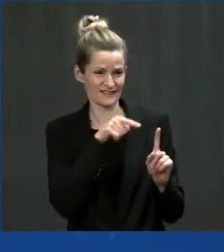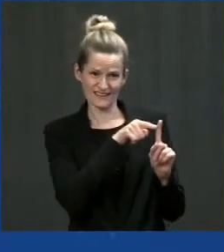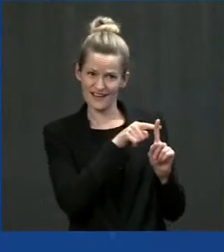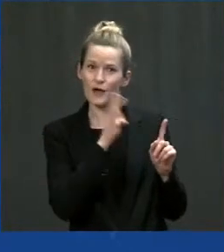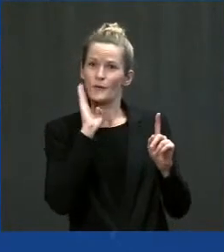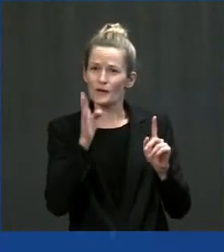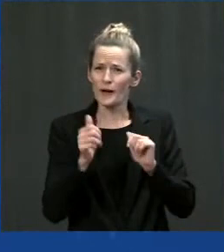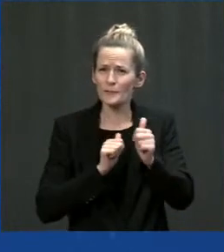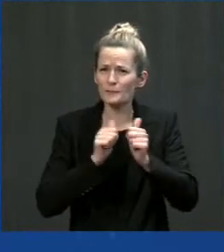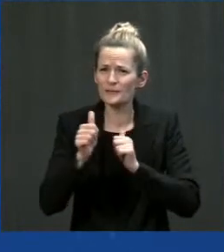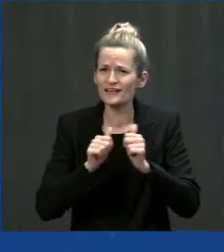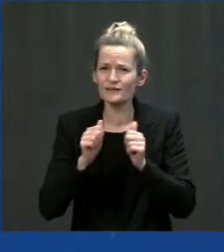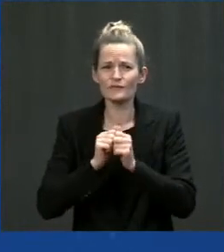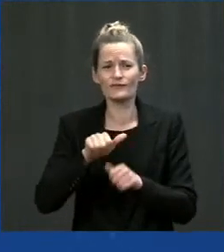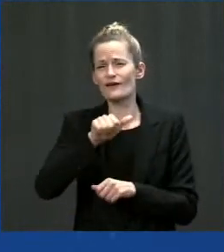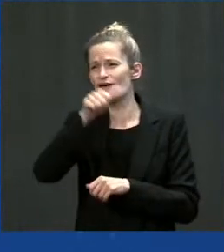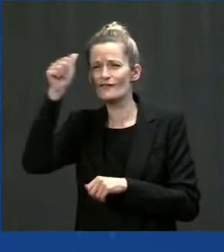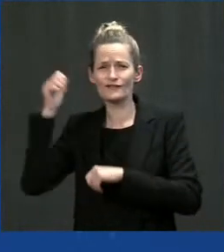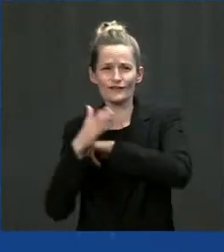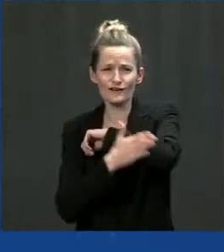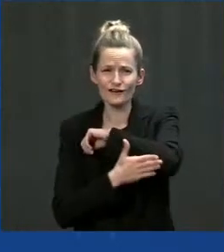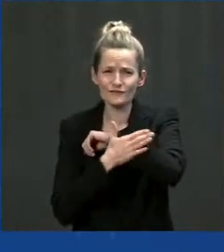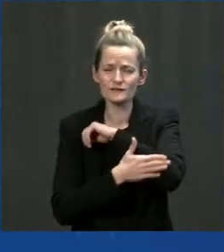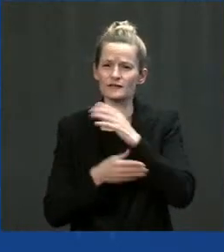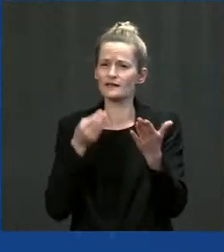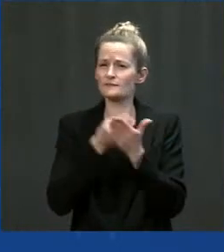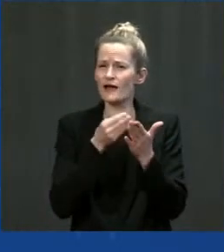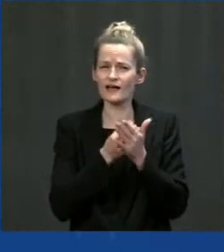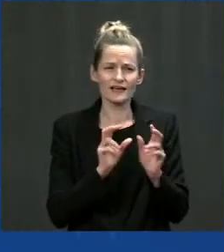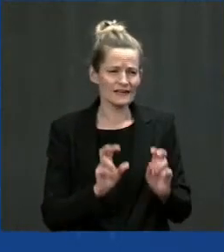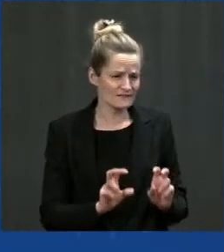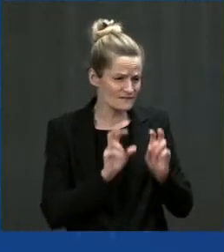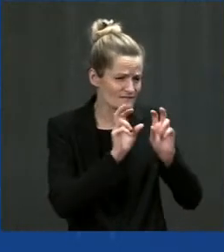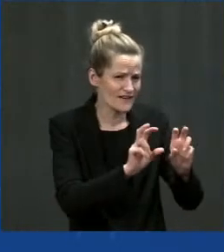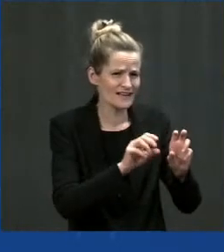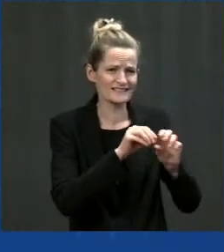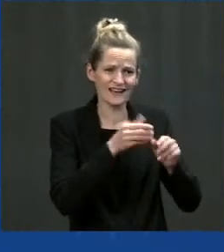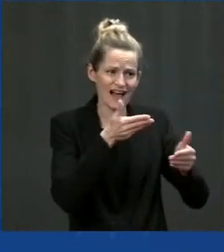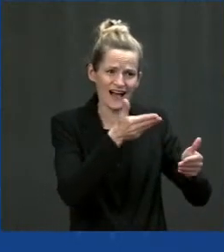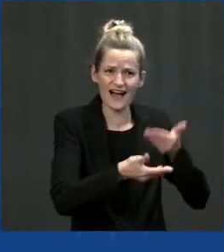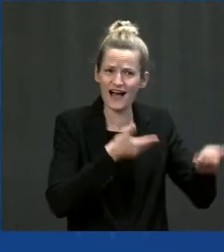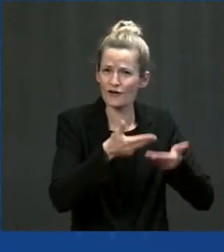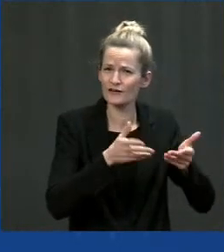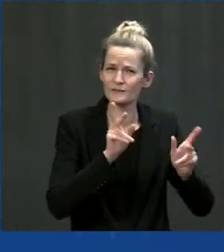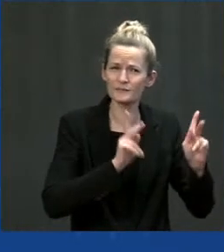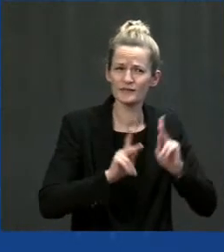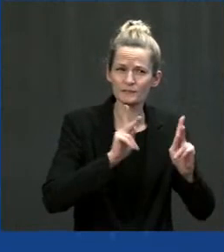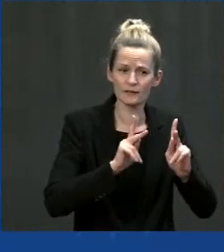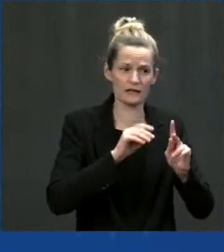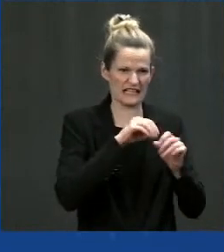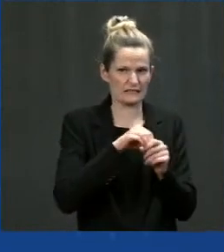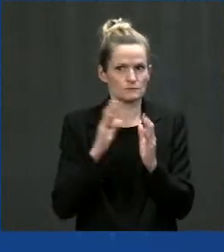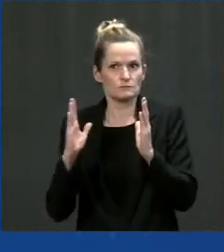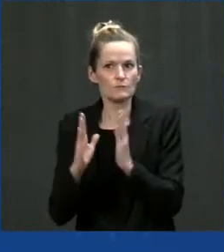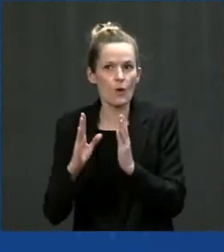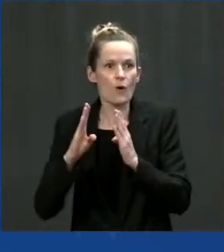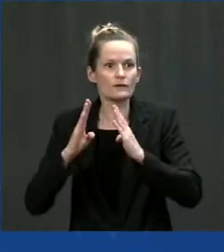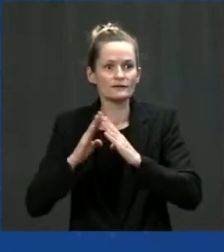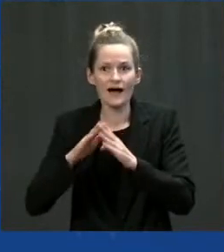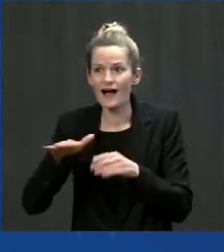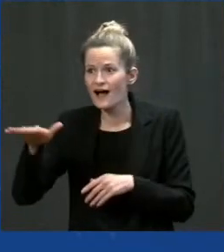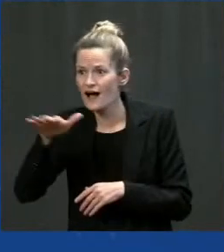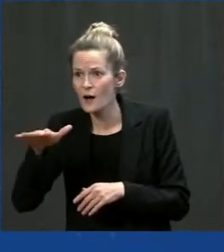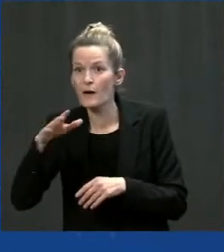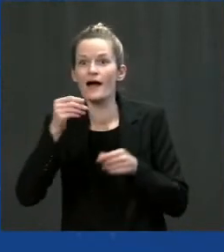put people to work in cities, small towns, rural communities. I believe it's a historic investment in roads and rail